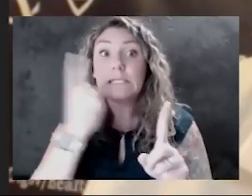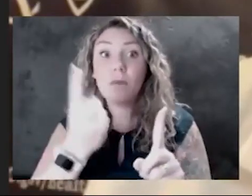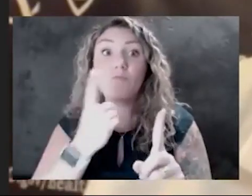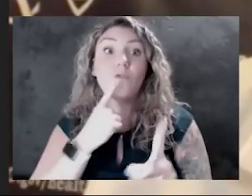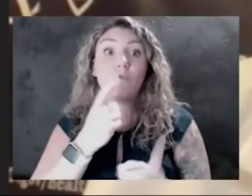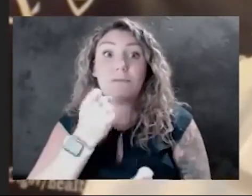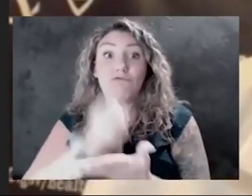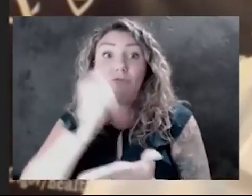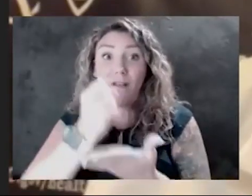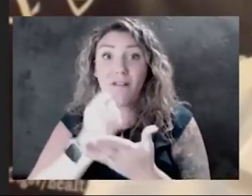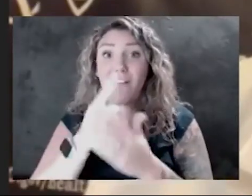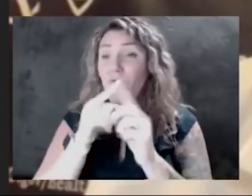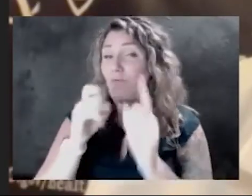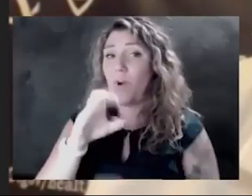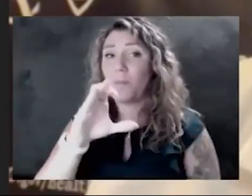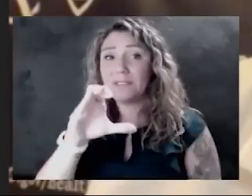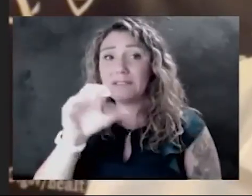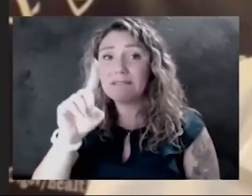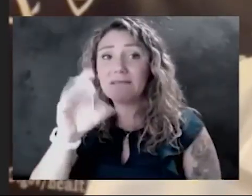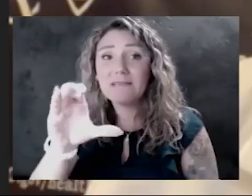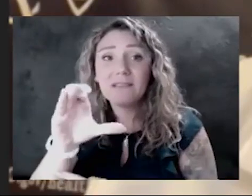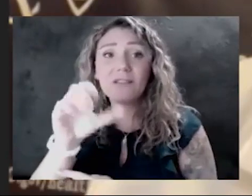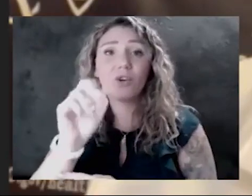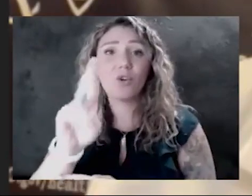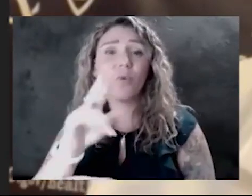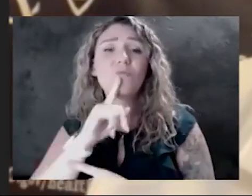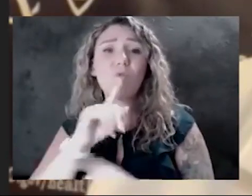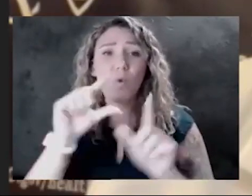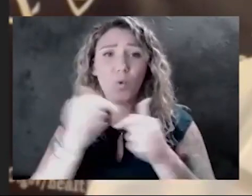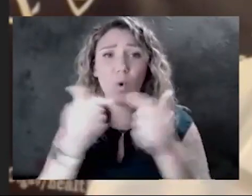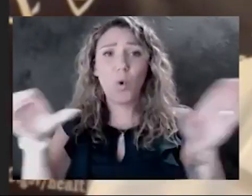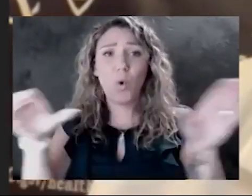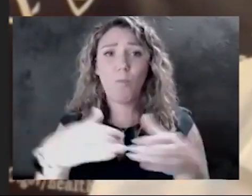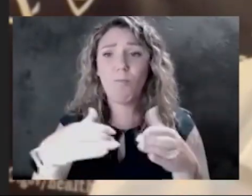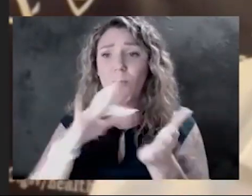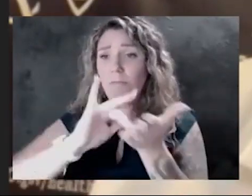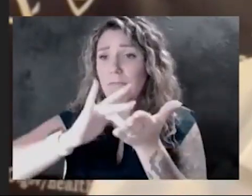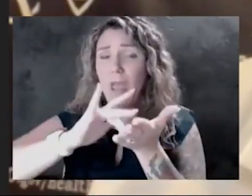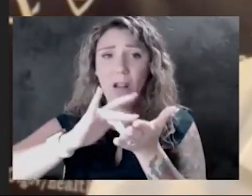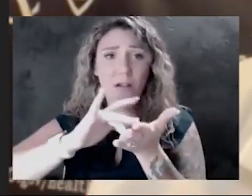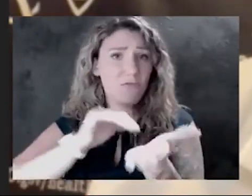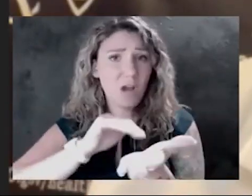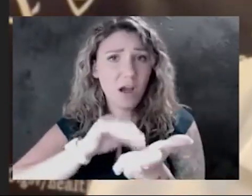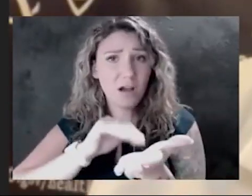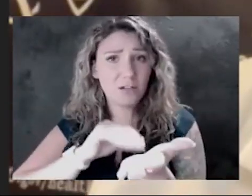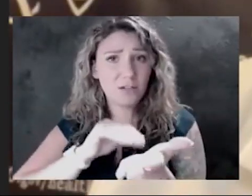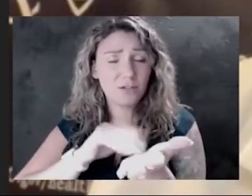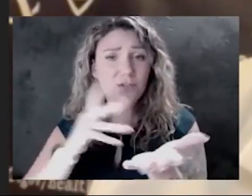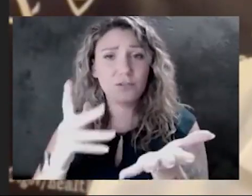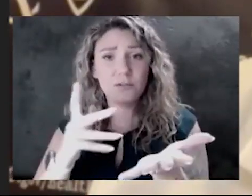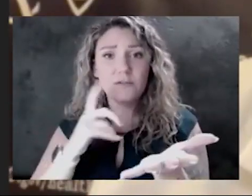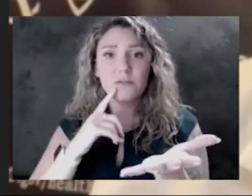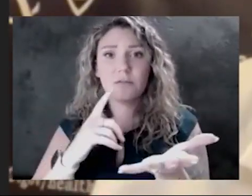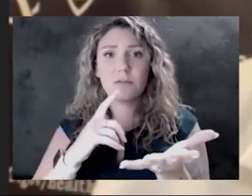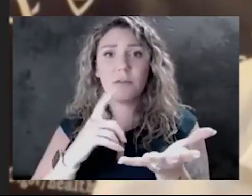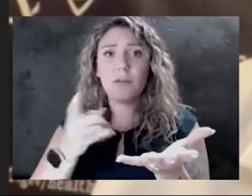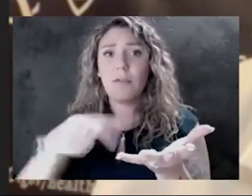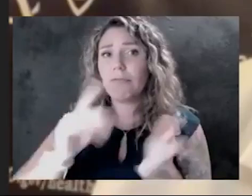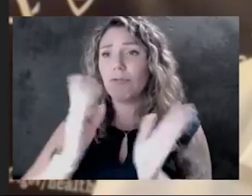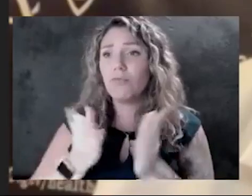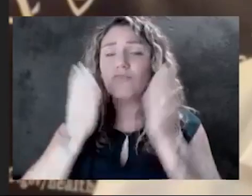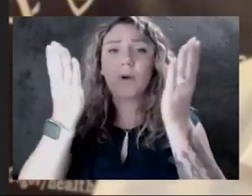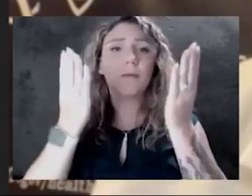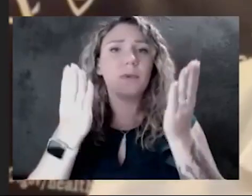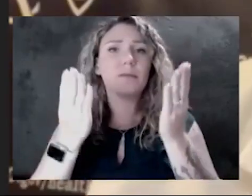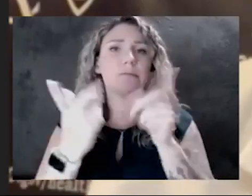the CDC, if it's not a group of medical doctors that are making the recommendation as opposed to